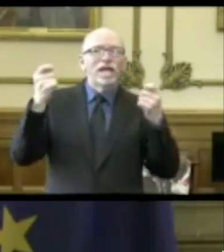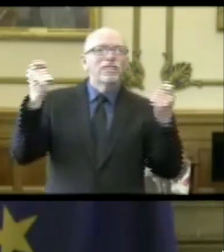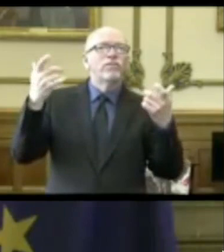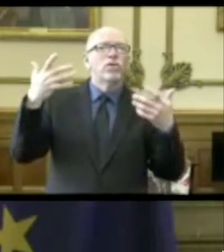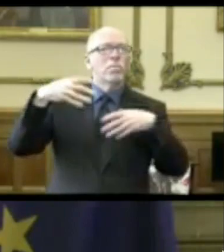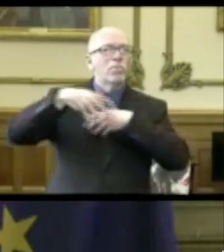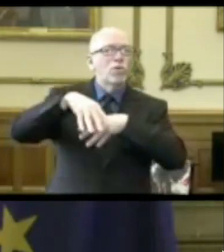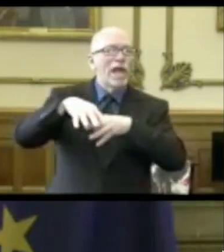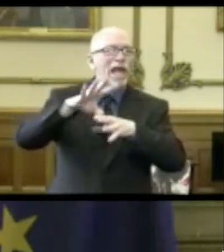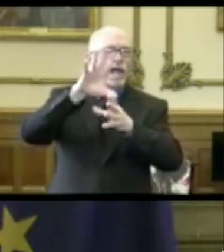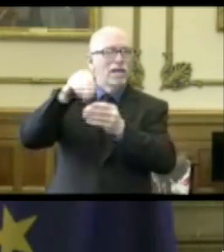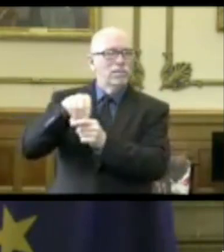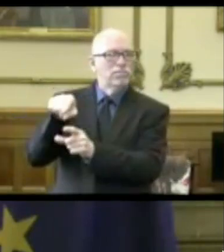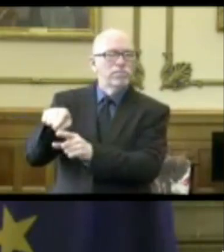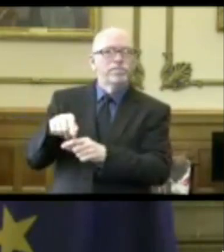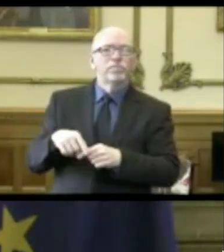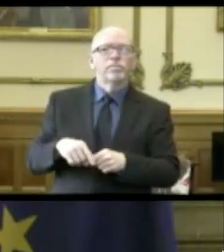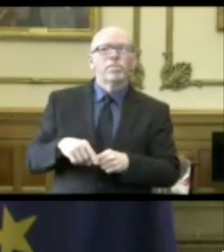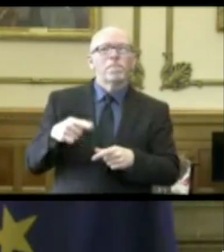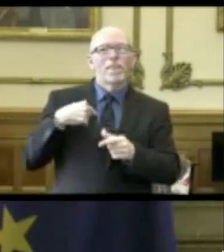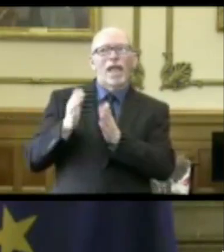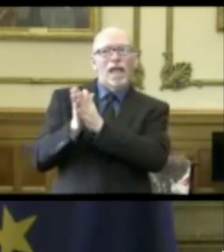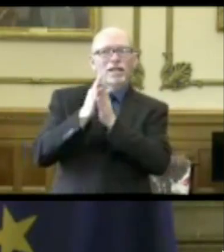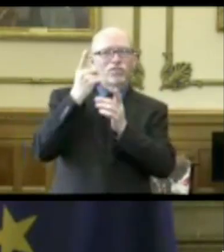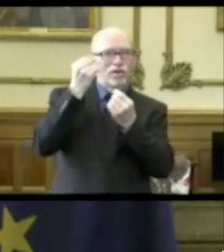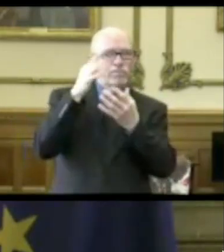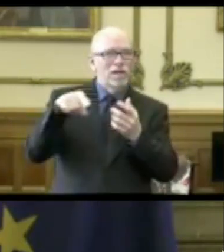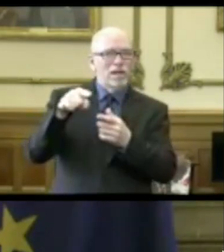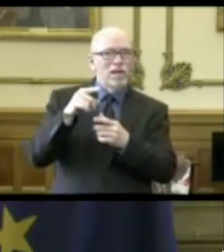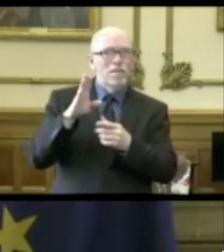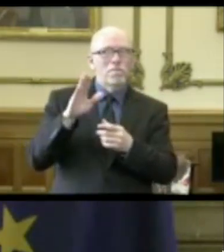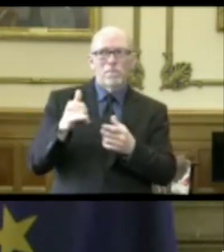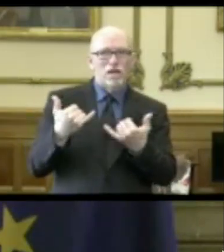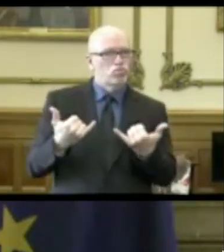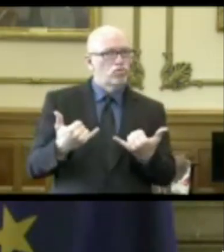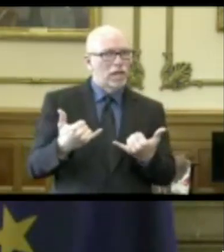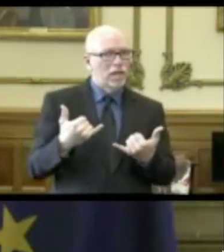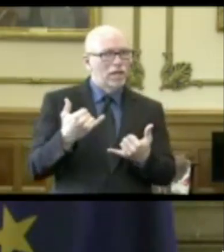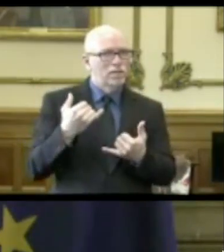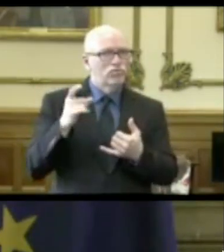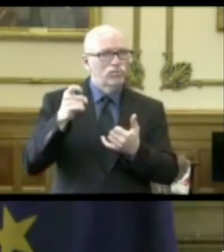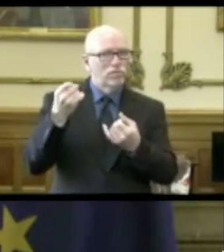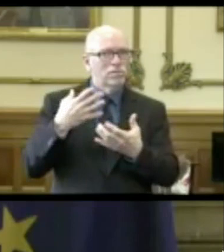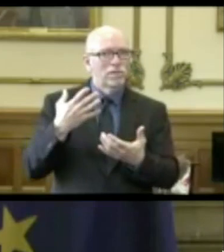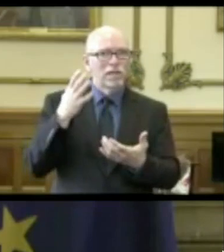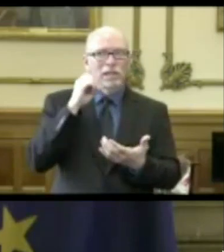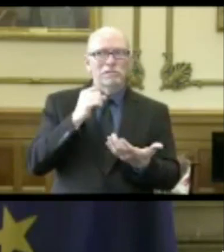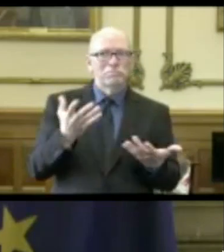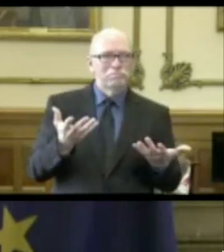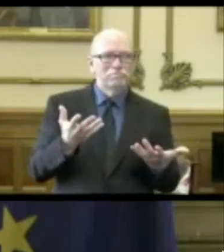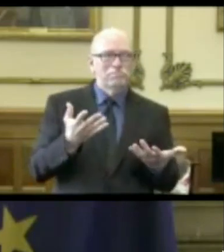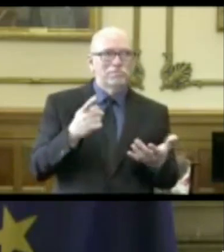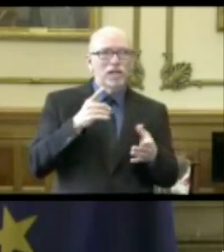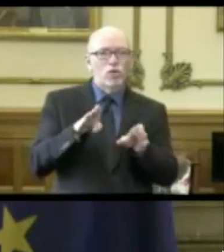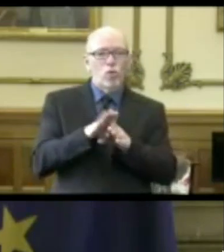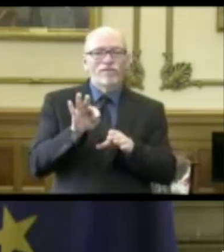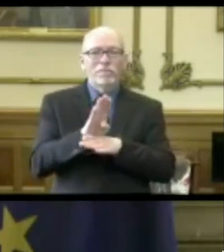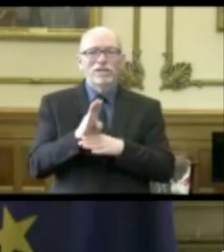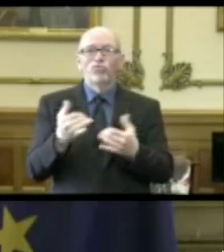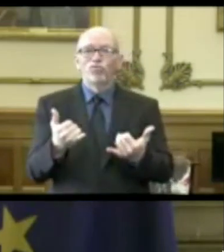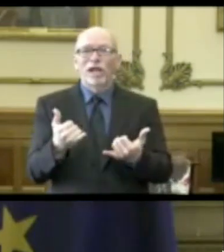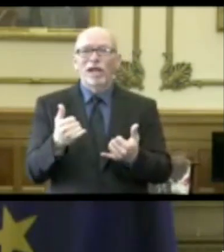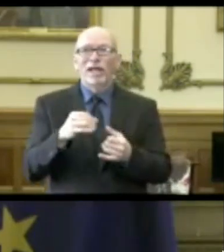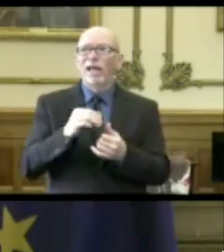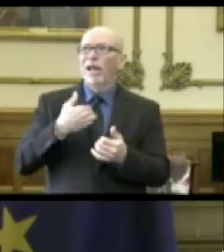parades, et cetera. Asked for all that information by close of business today. I guess that's relative when you say close of business in the